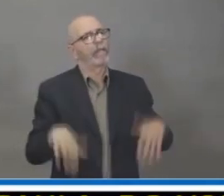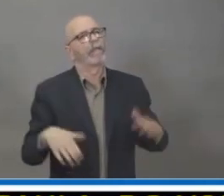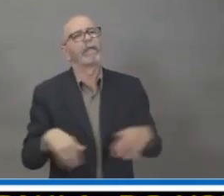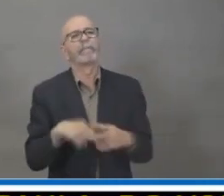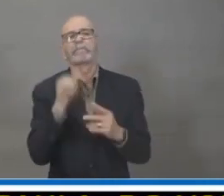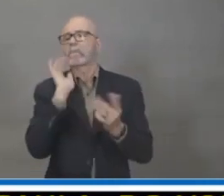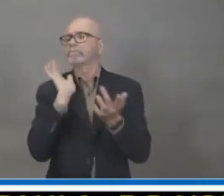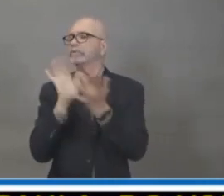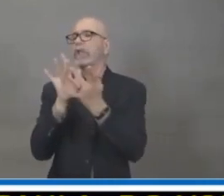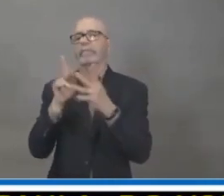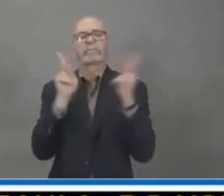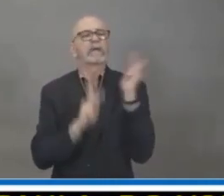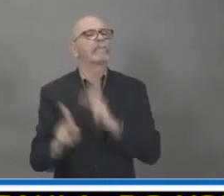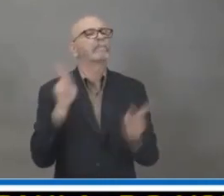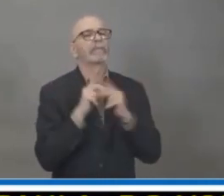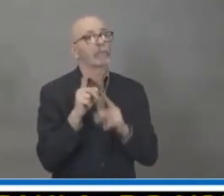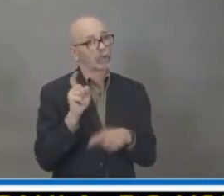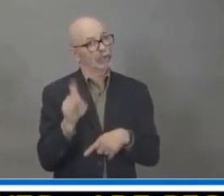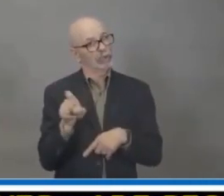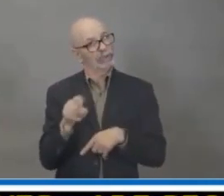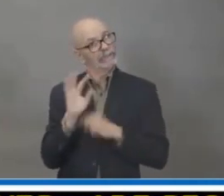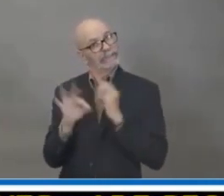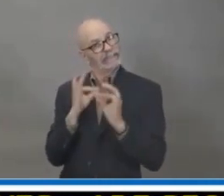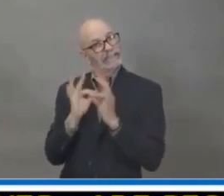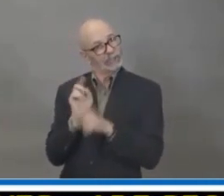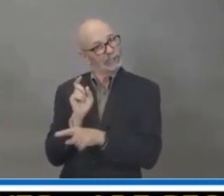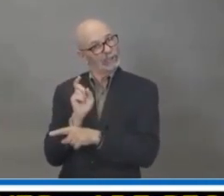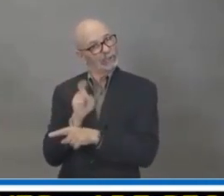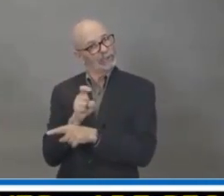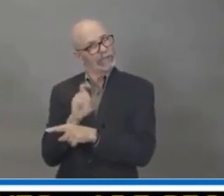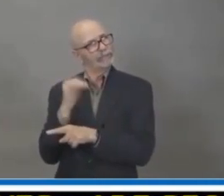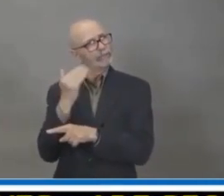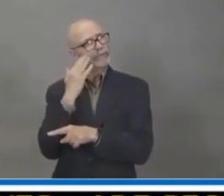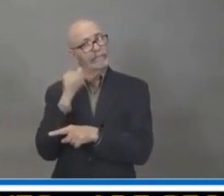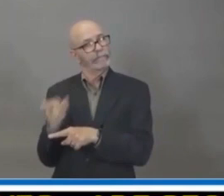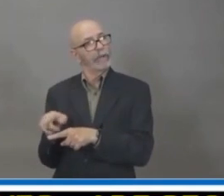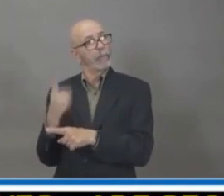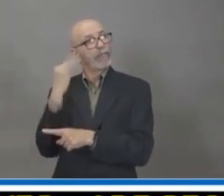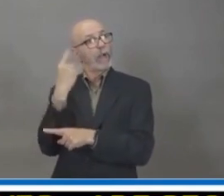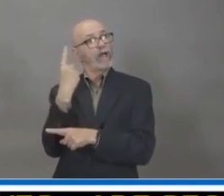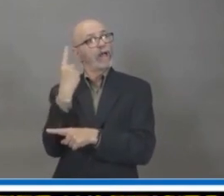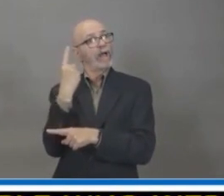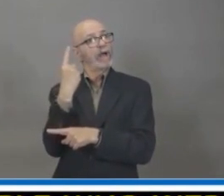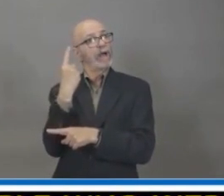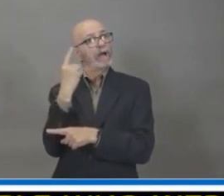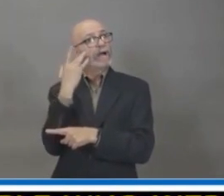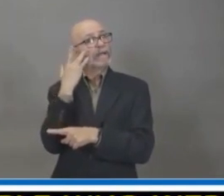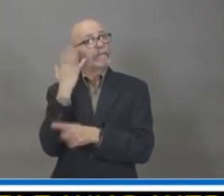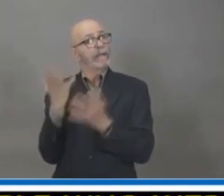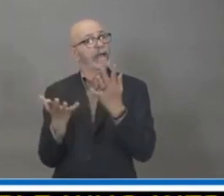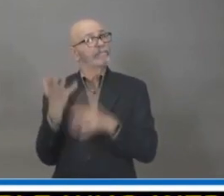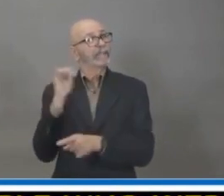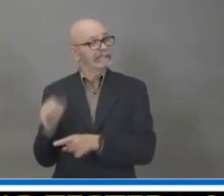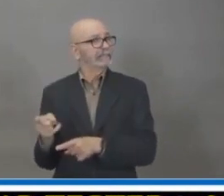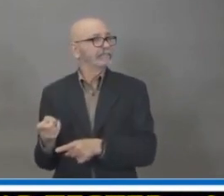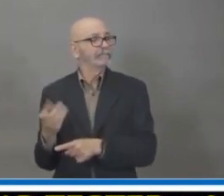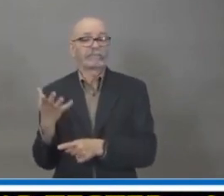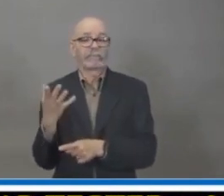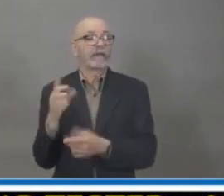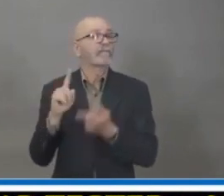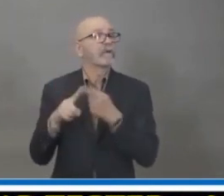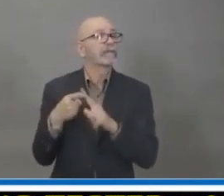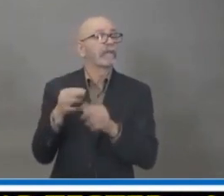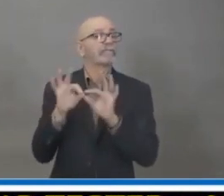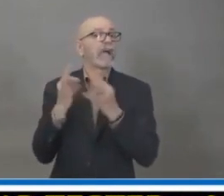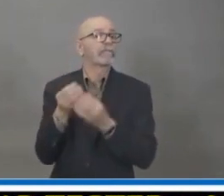they being tested? And if not, how do you know that you don't have any community-related cases? So as I've answered earlier to a similar question,